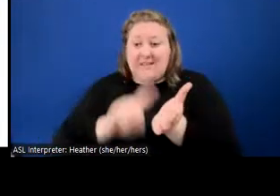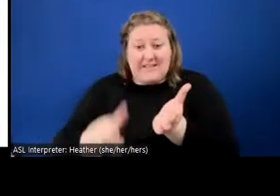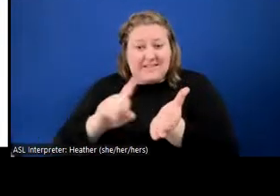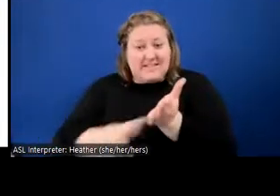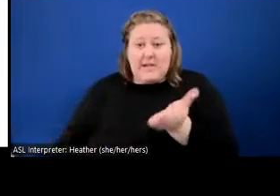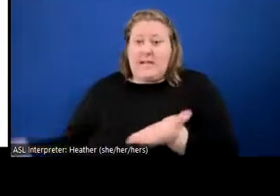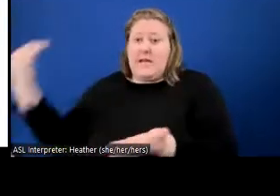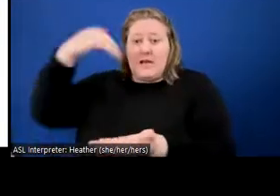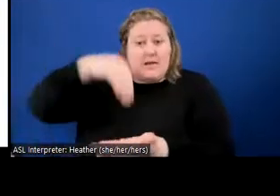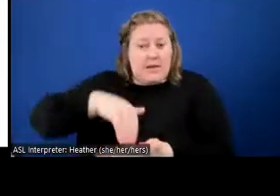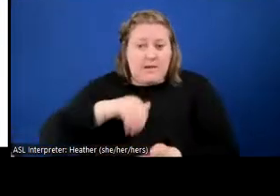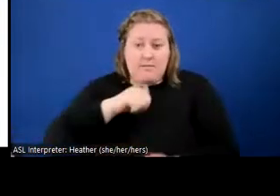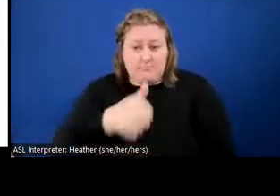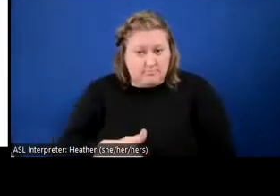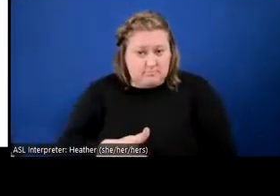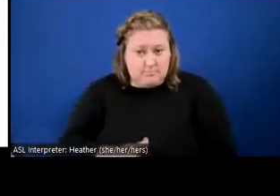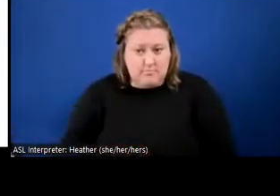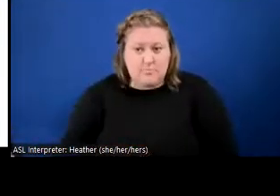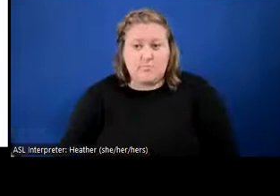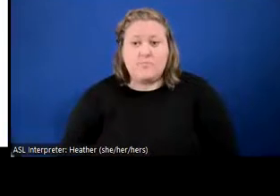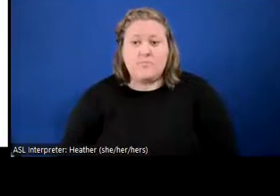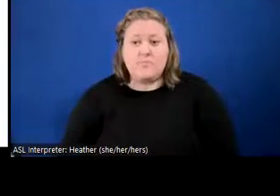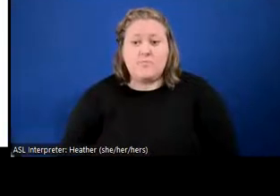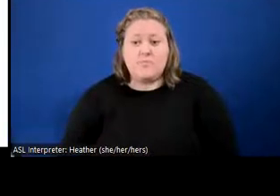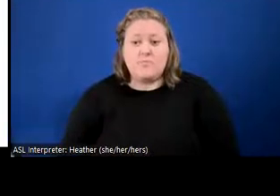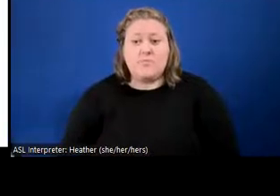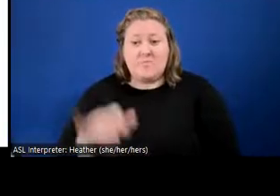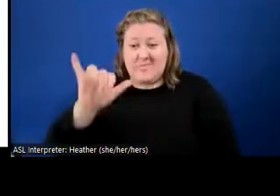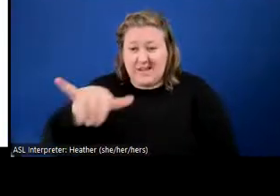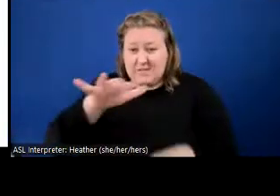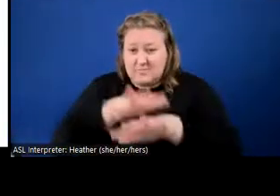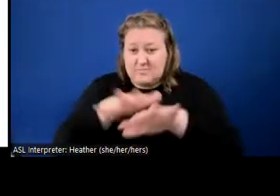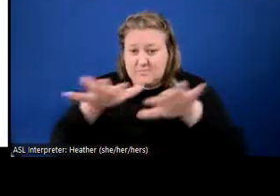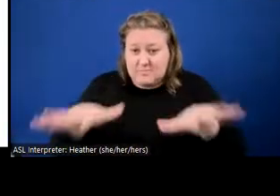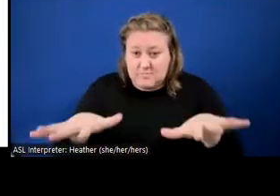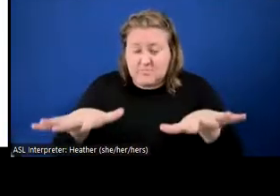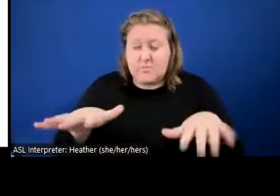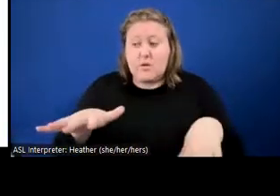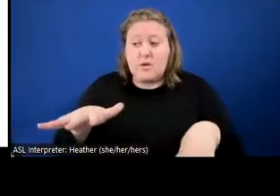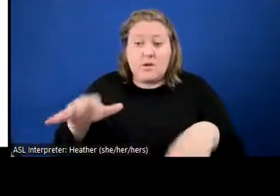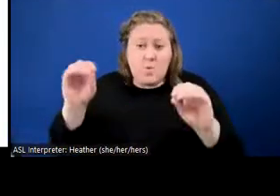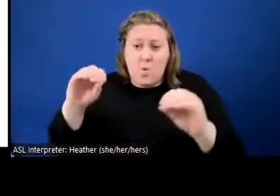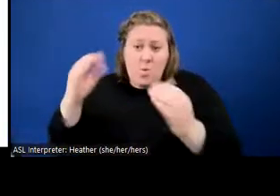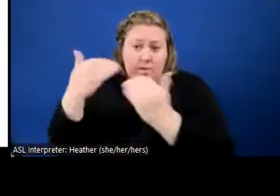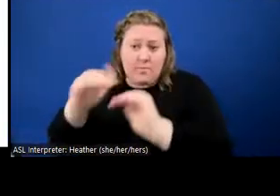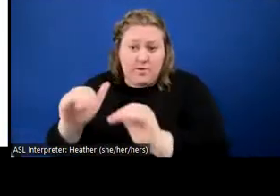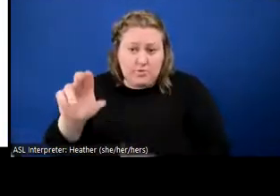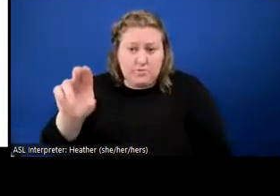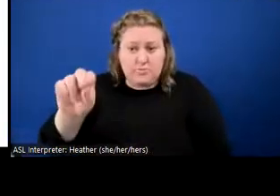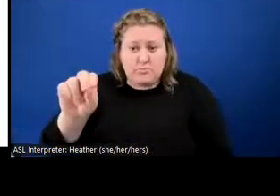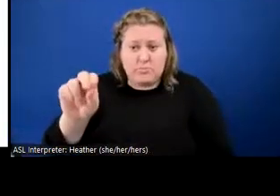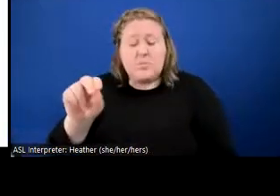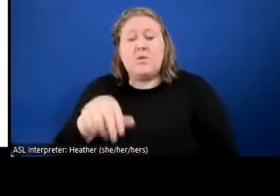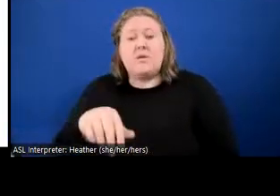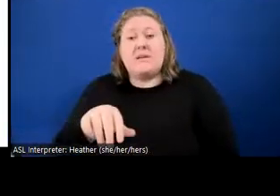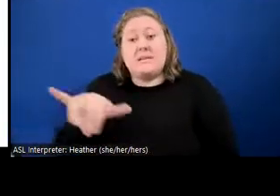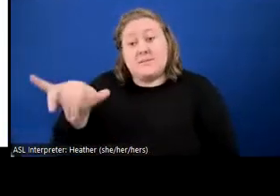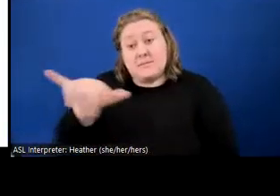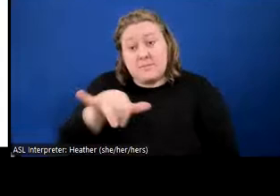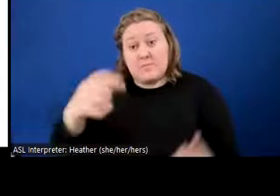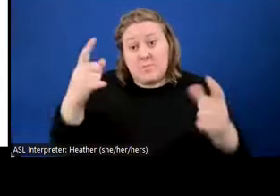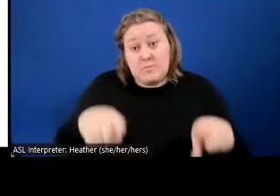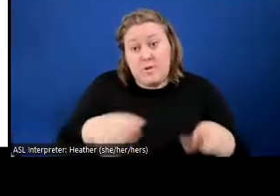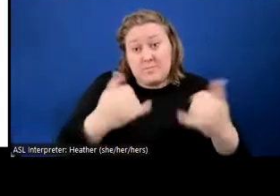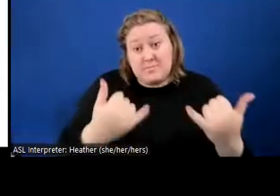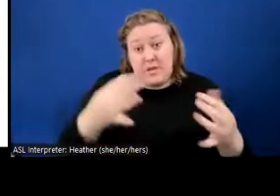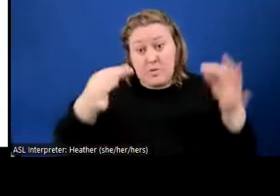case all over again. There is a difference. It's not a limitation, and there is a difference. It is similar to what happens in courts,